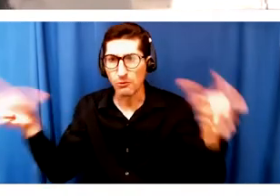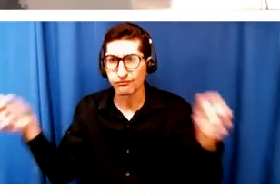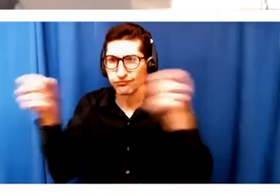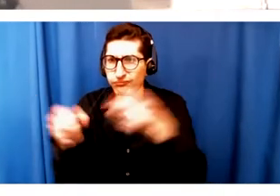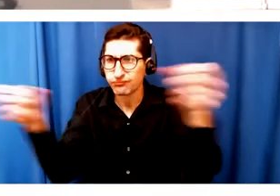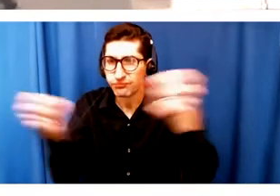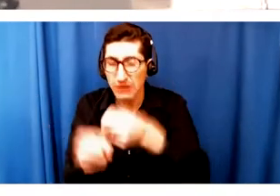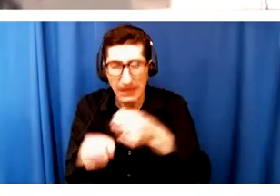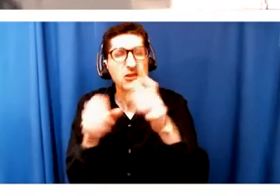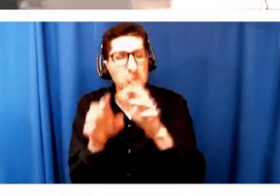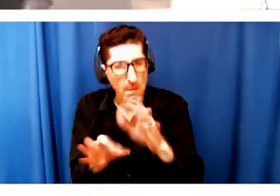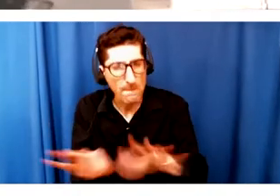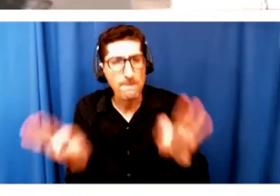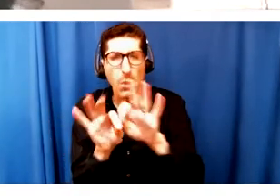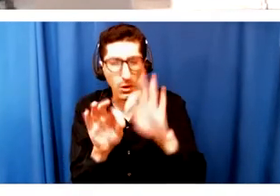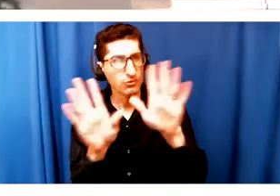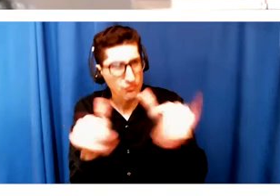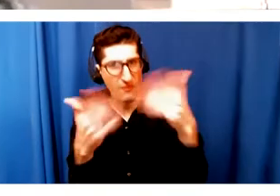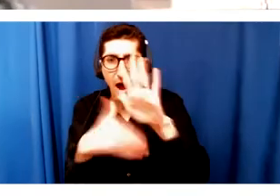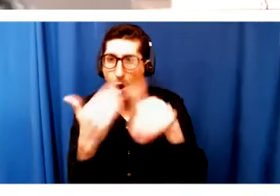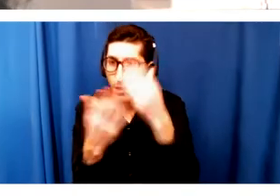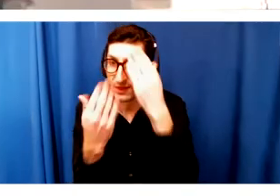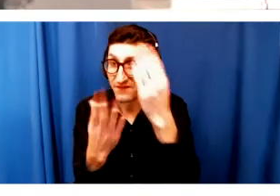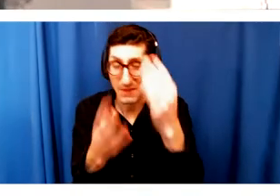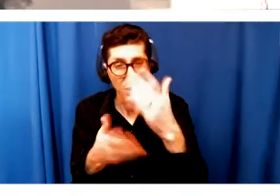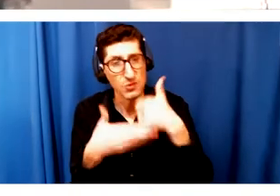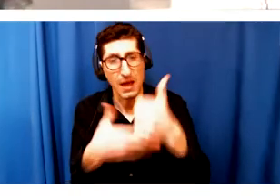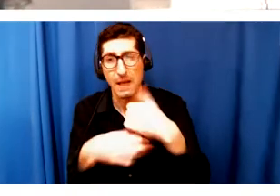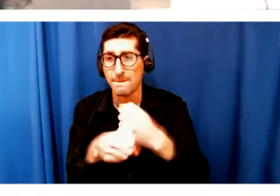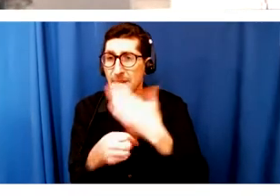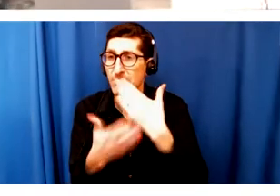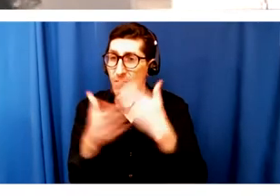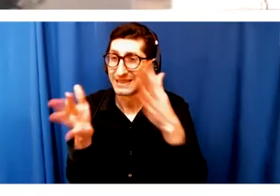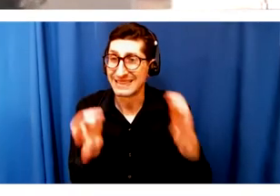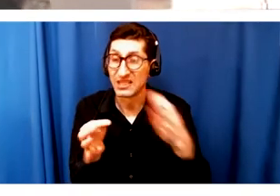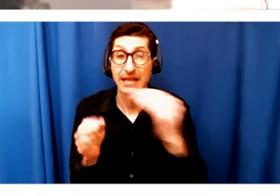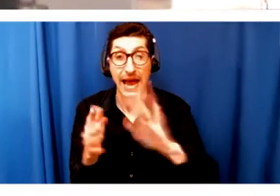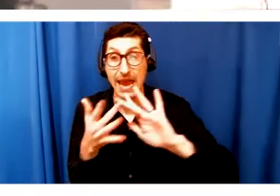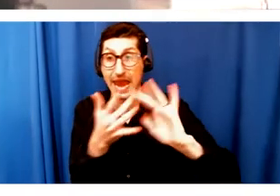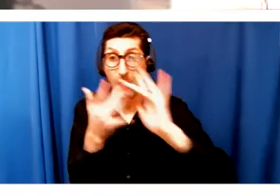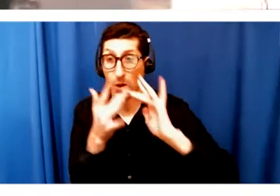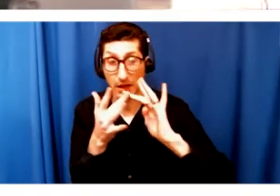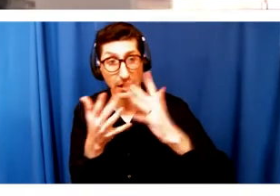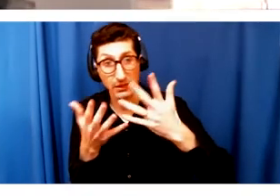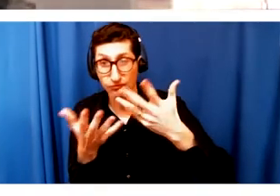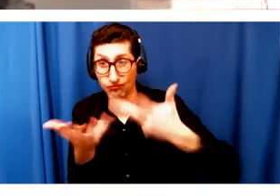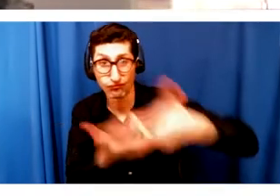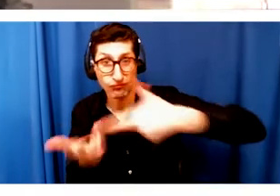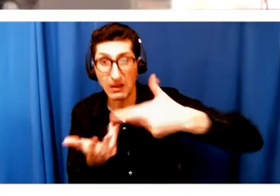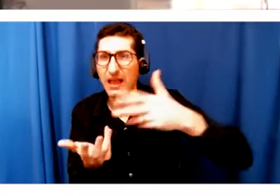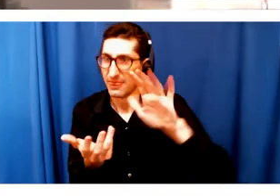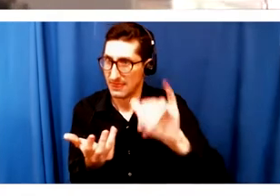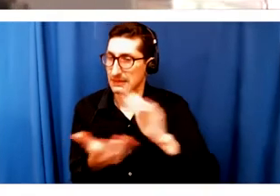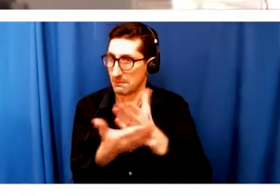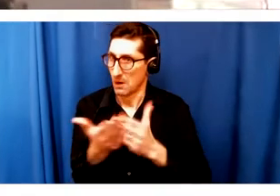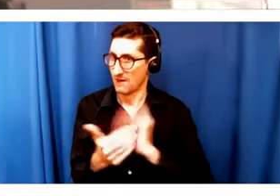decisions that they can? And in that networking piece, which is, I think, part of what we do, a lot of what I'm seeing is